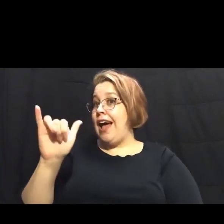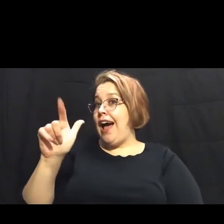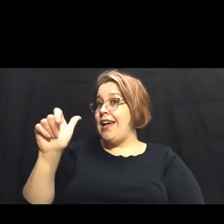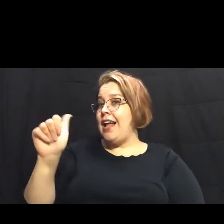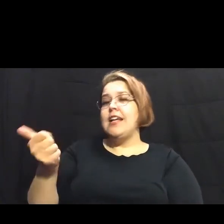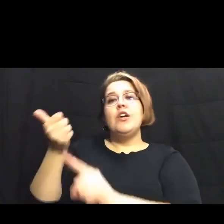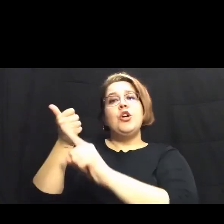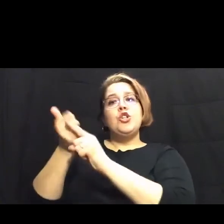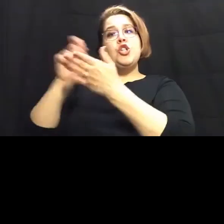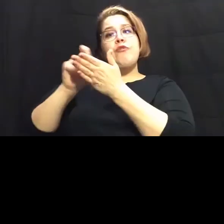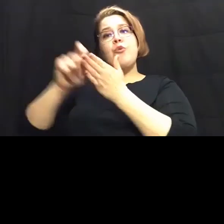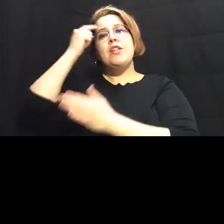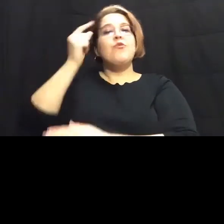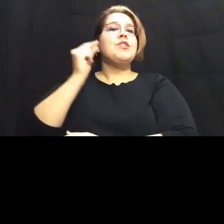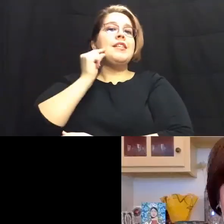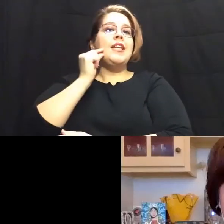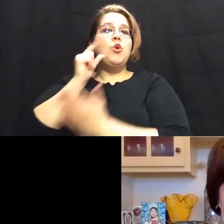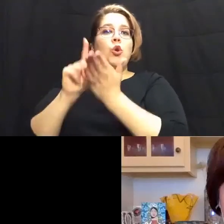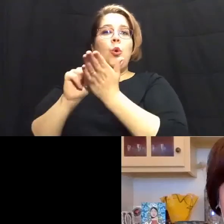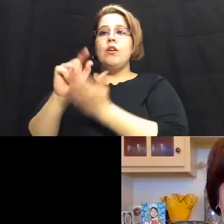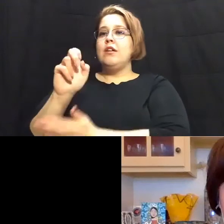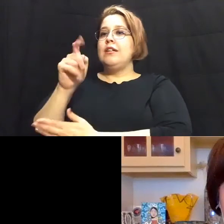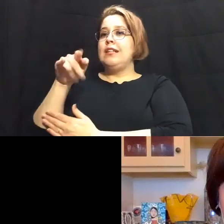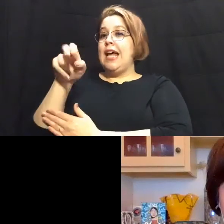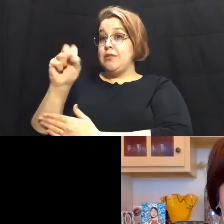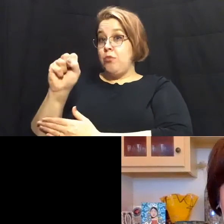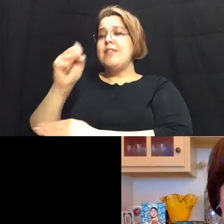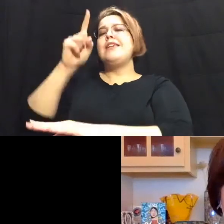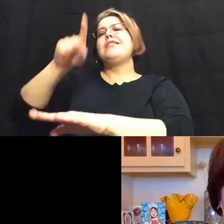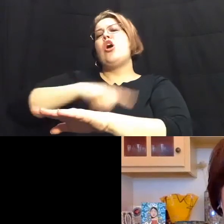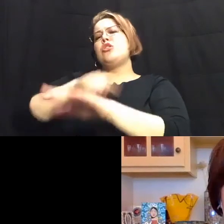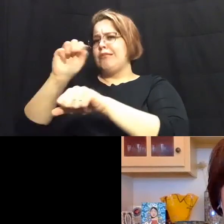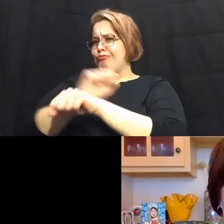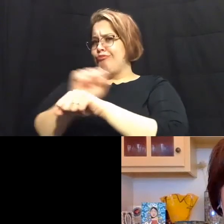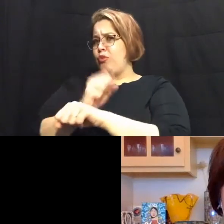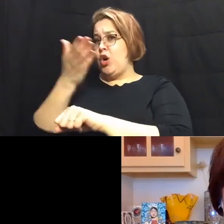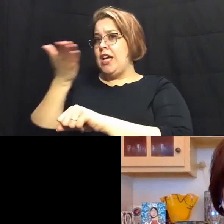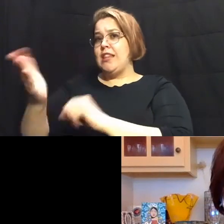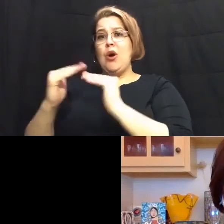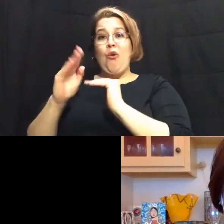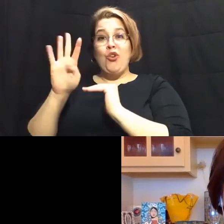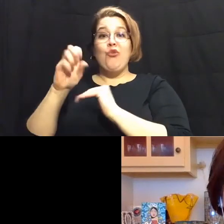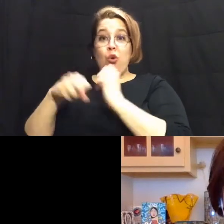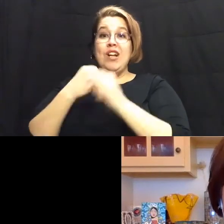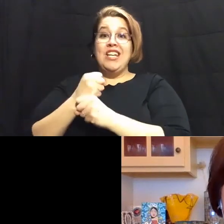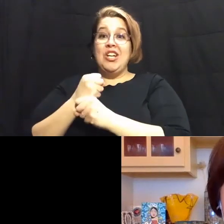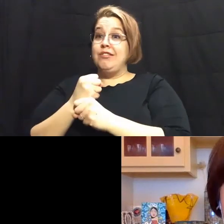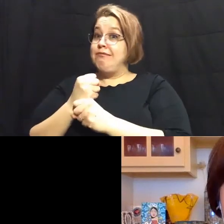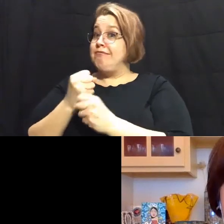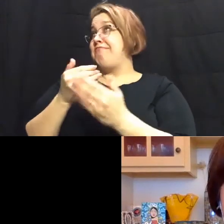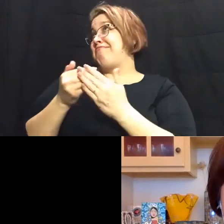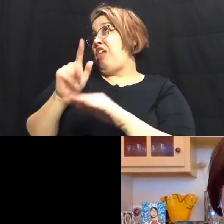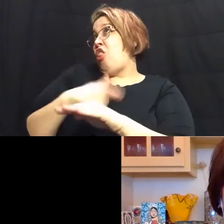columnist for the San Antonio Express News and has had a long newspaper career spanning 40 years, almost as long as mine.